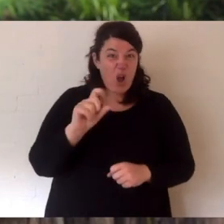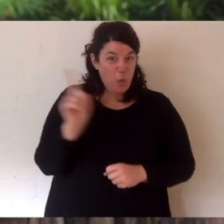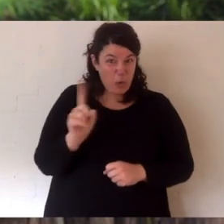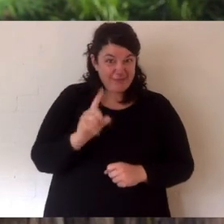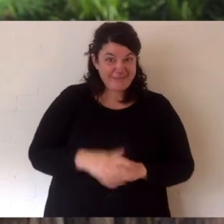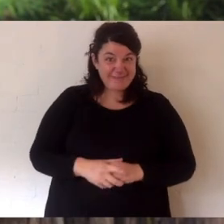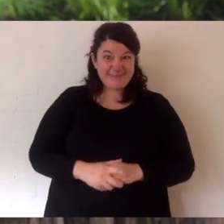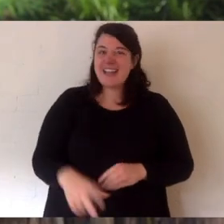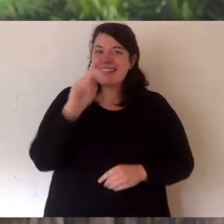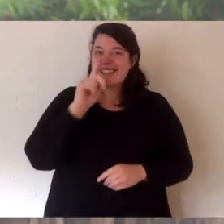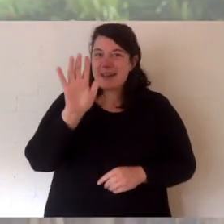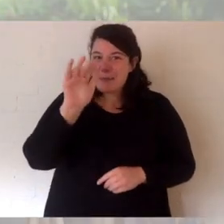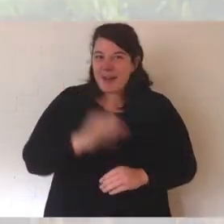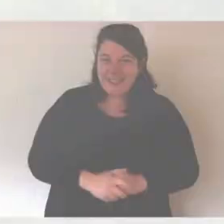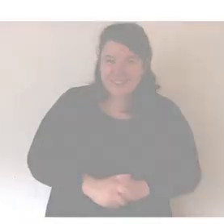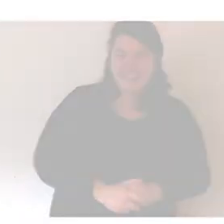they are? See you later.